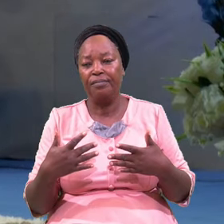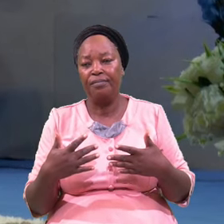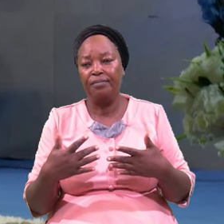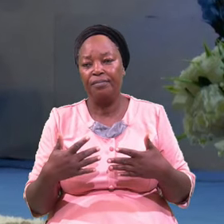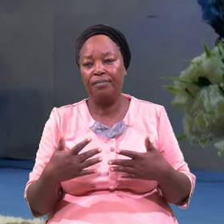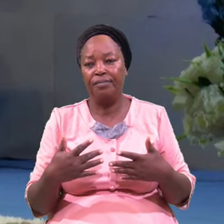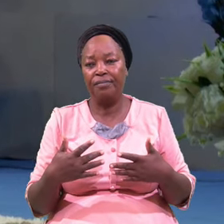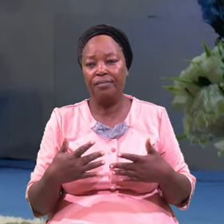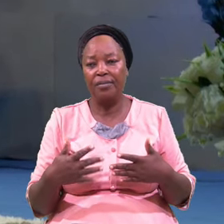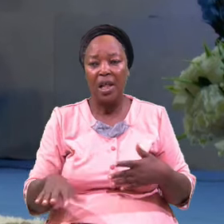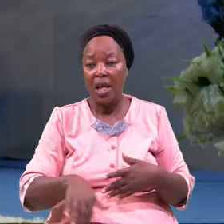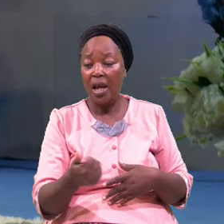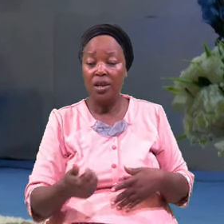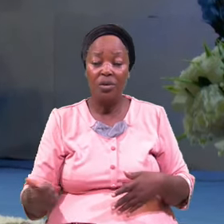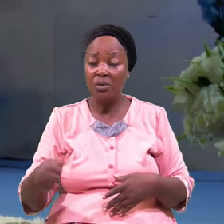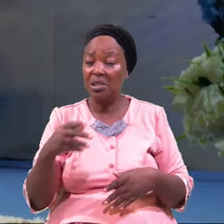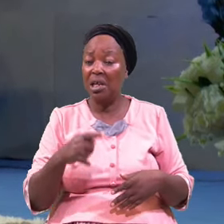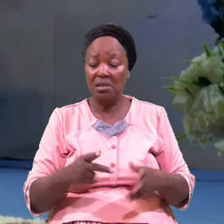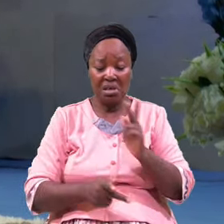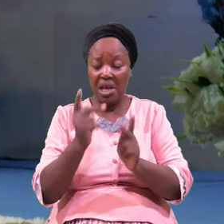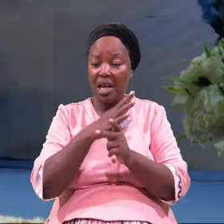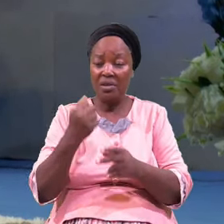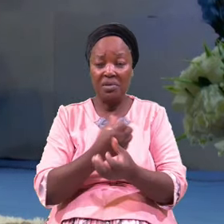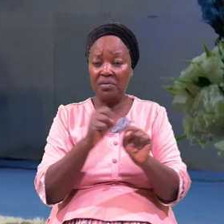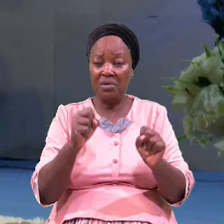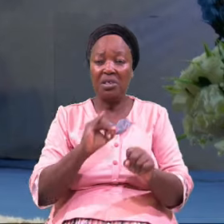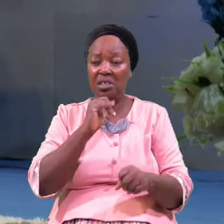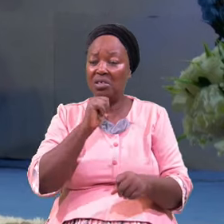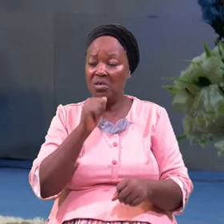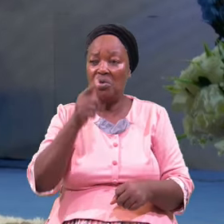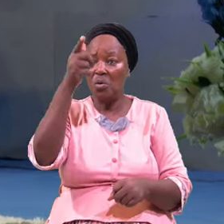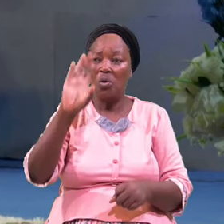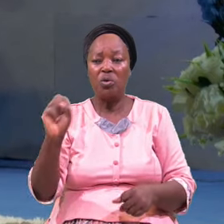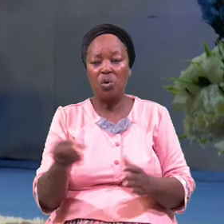Any Other Kind Of Salvation Is Not God Salvation